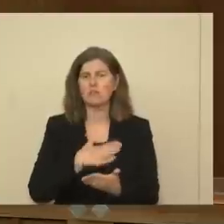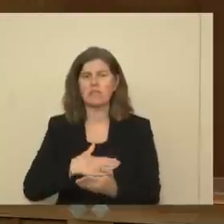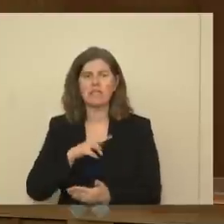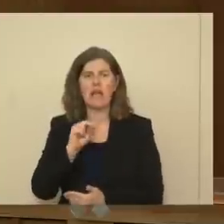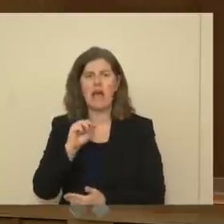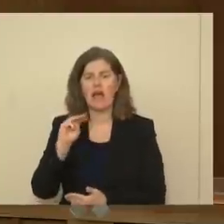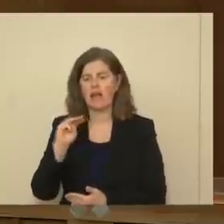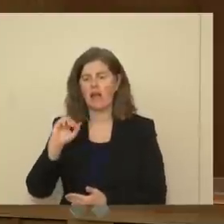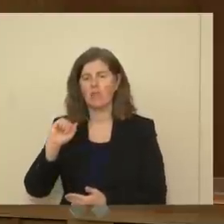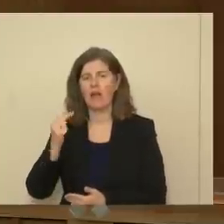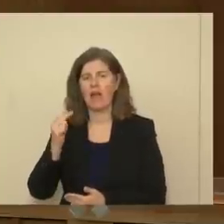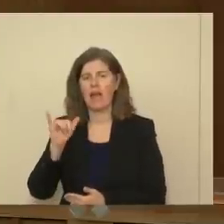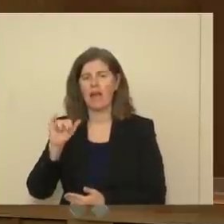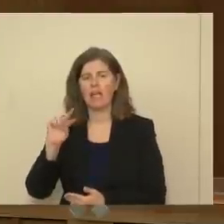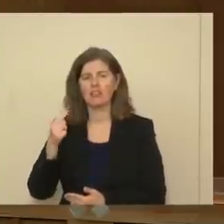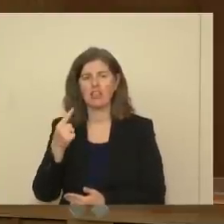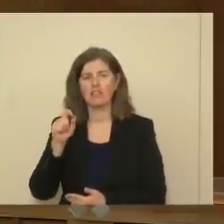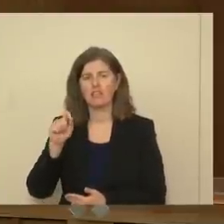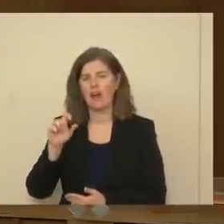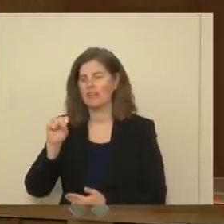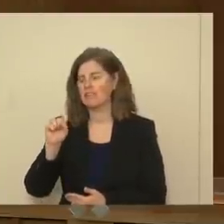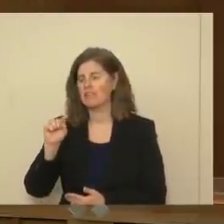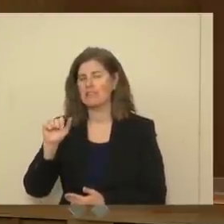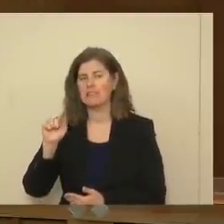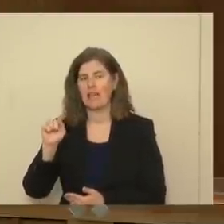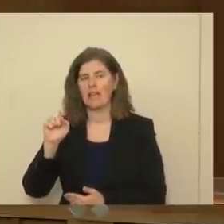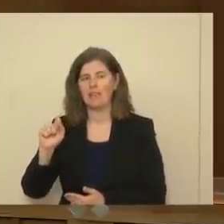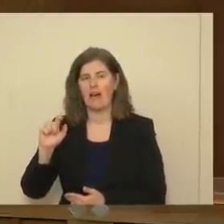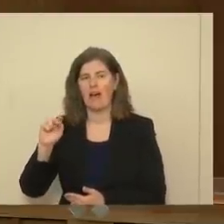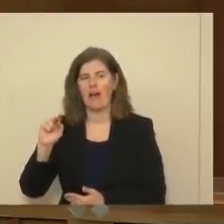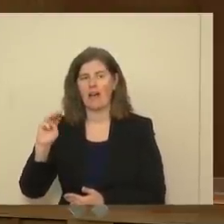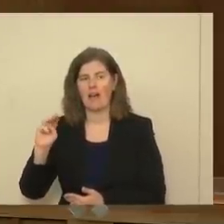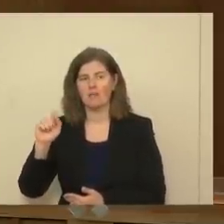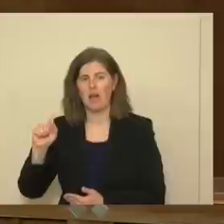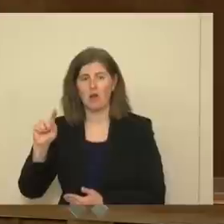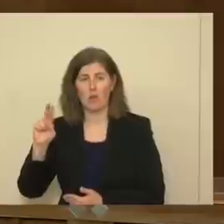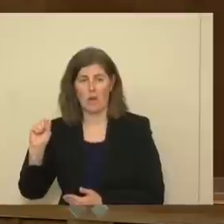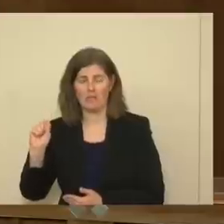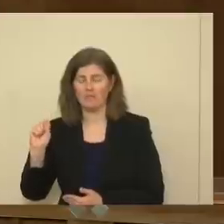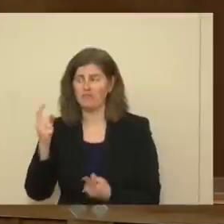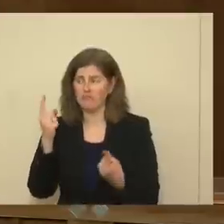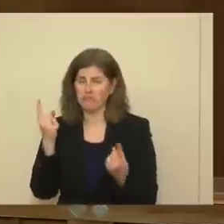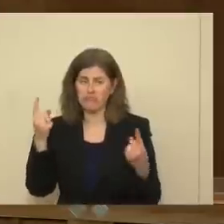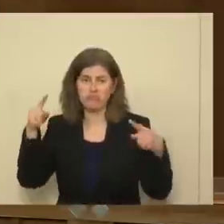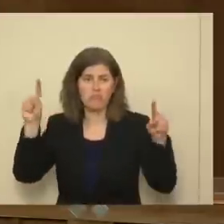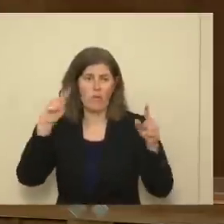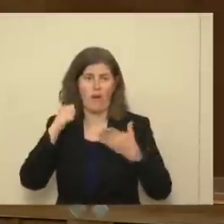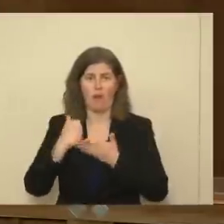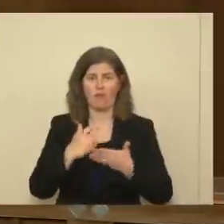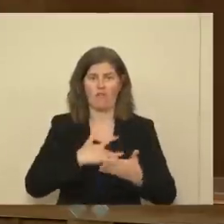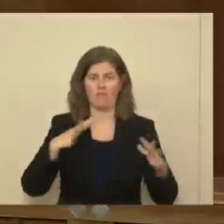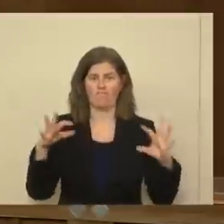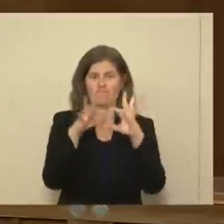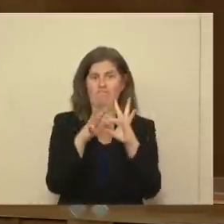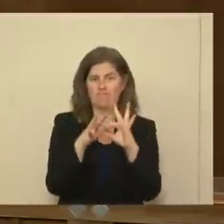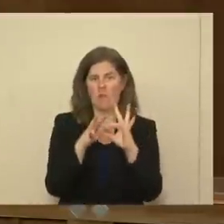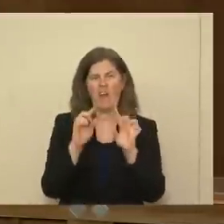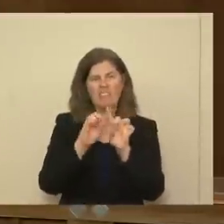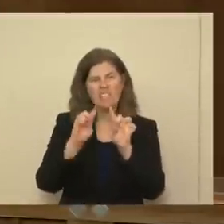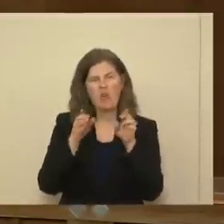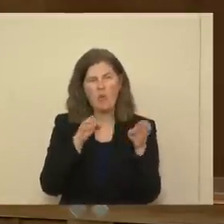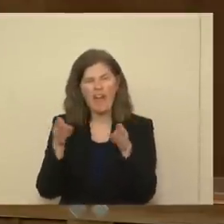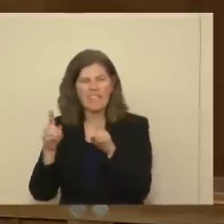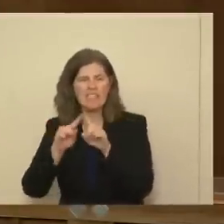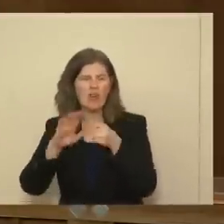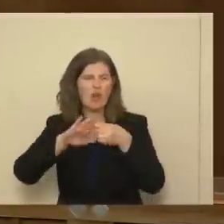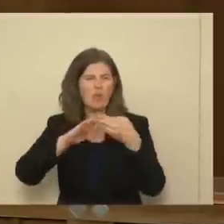nmaging.state.nm.us. It has been highly successful. And we have different versions of that